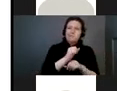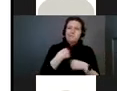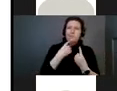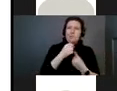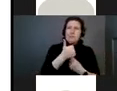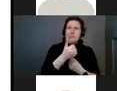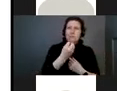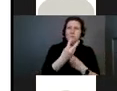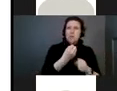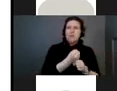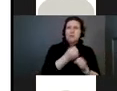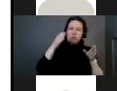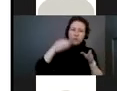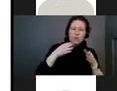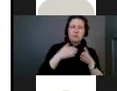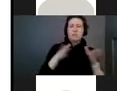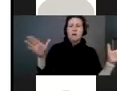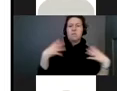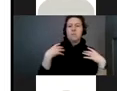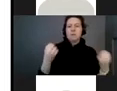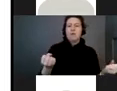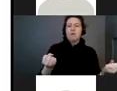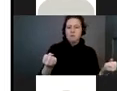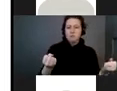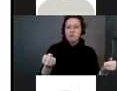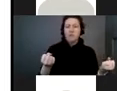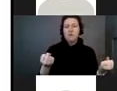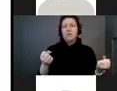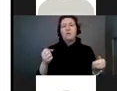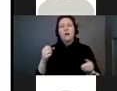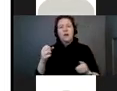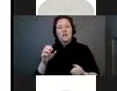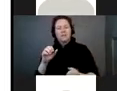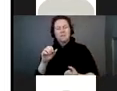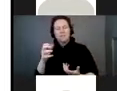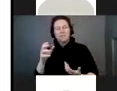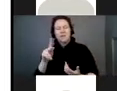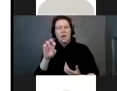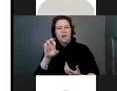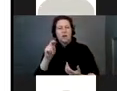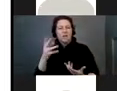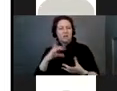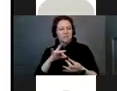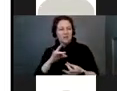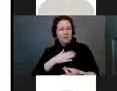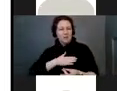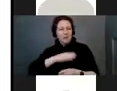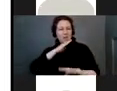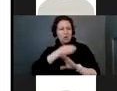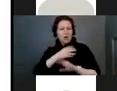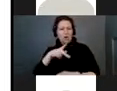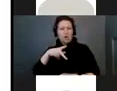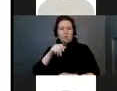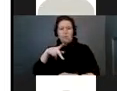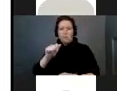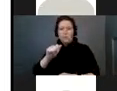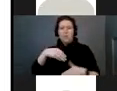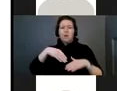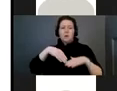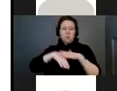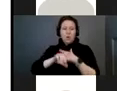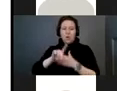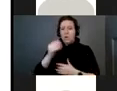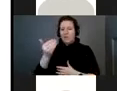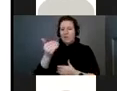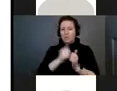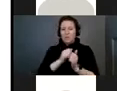years, and like it was said before, my daughter Pippa was born with congenital CMV in 2015. We